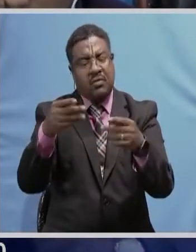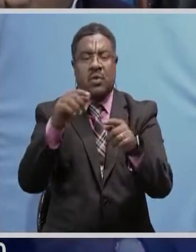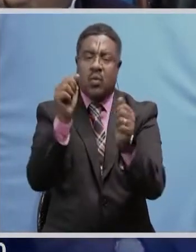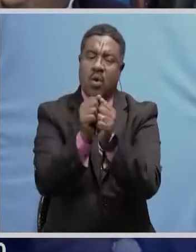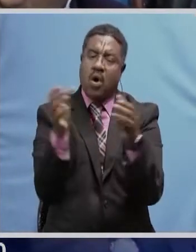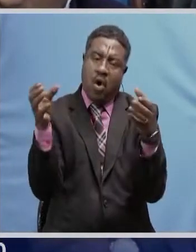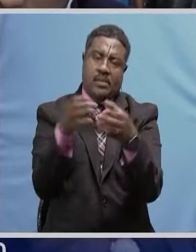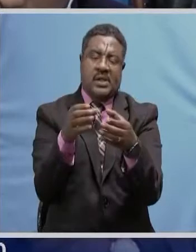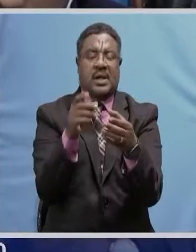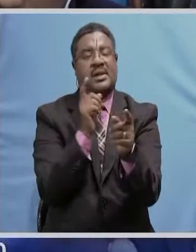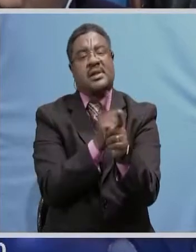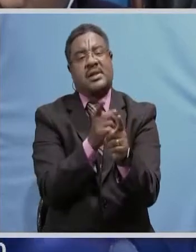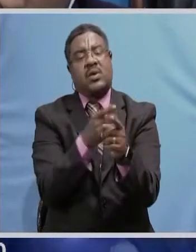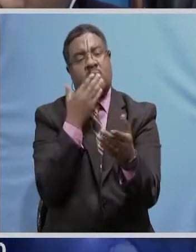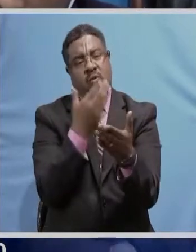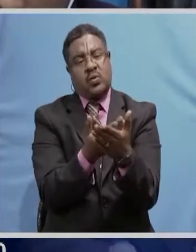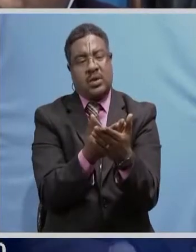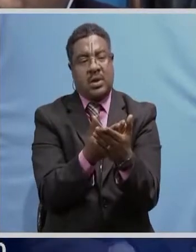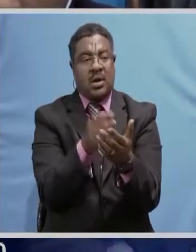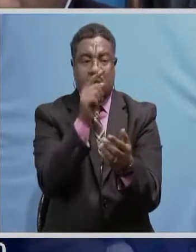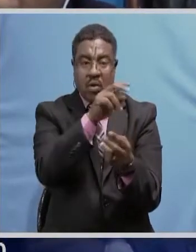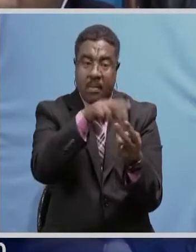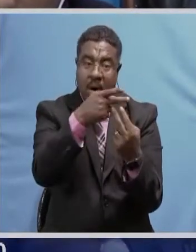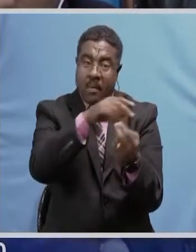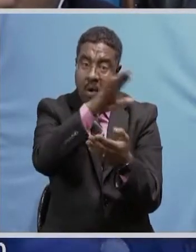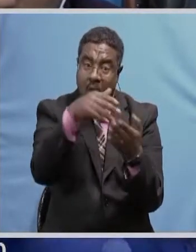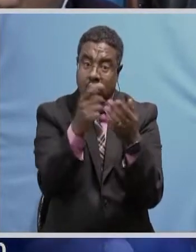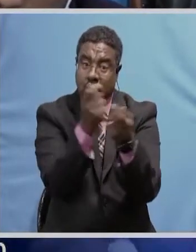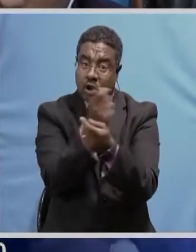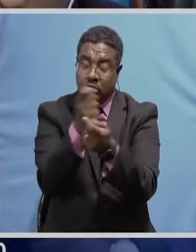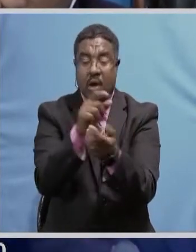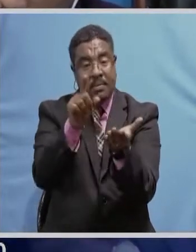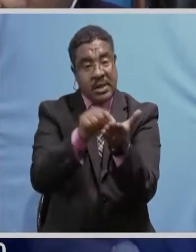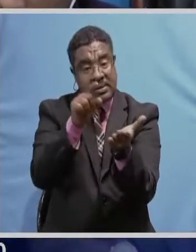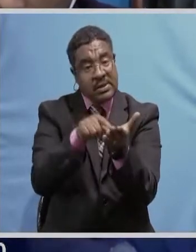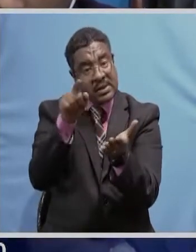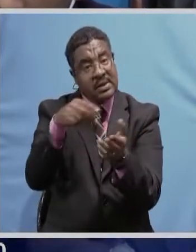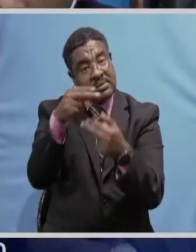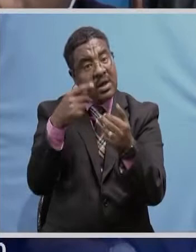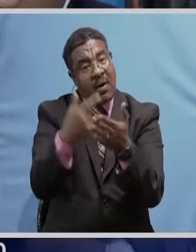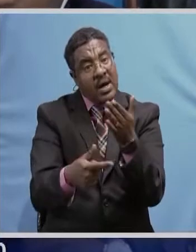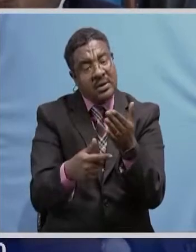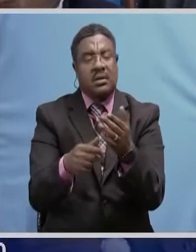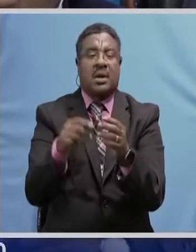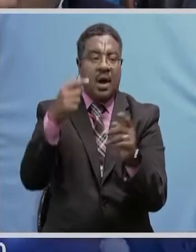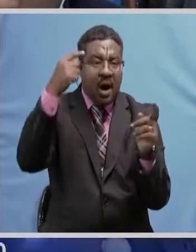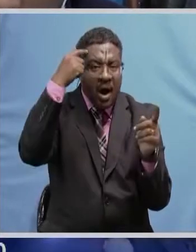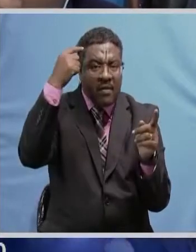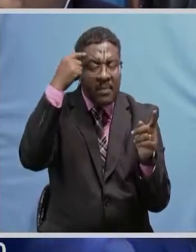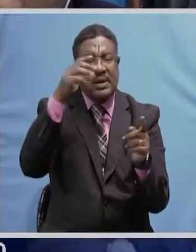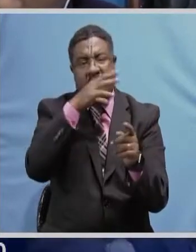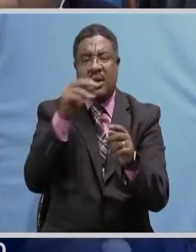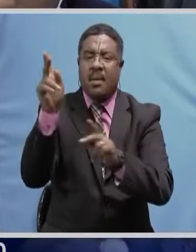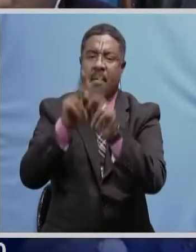whole House stage. The publication of the proposed amendment to the bill should therefore minimize the mistrust between government and the